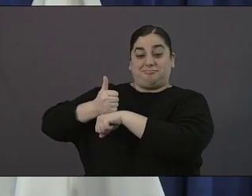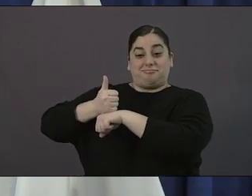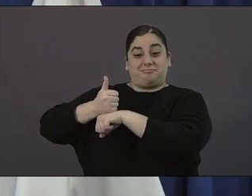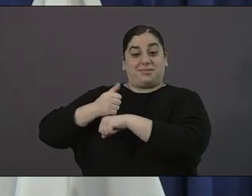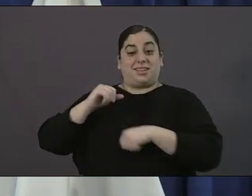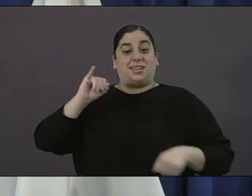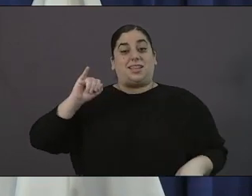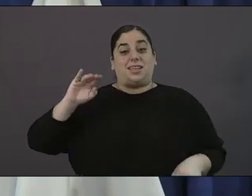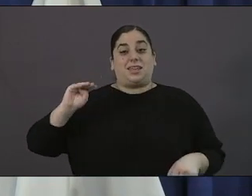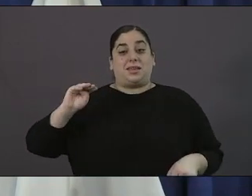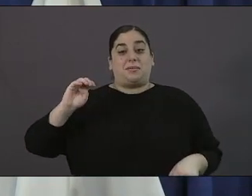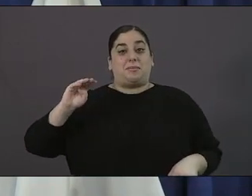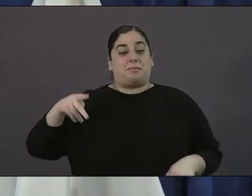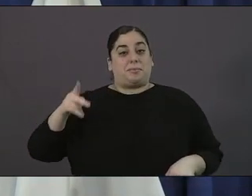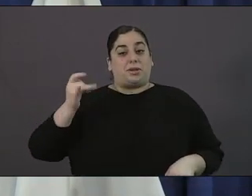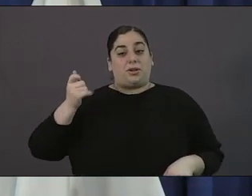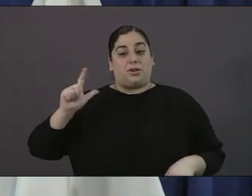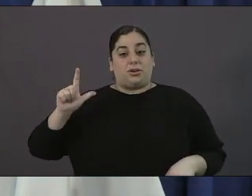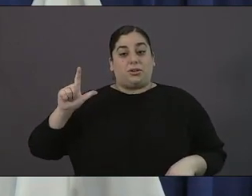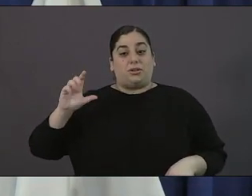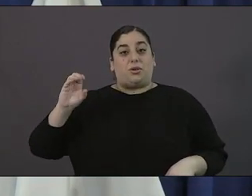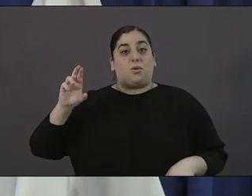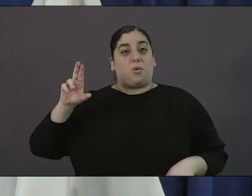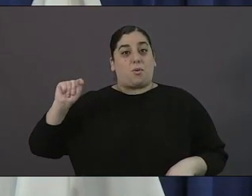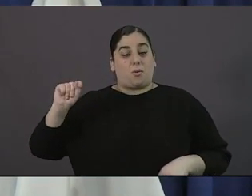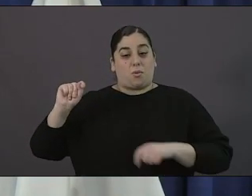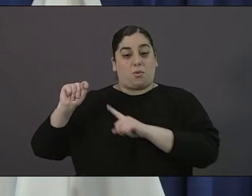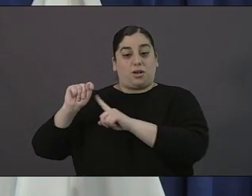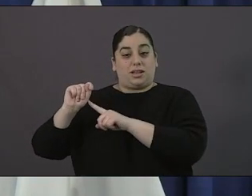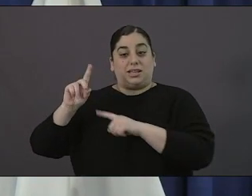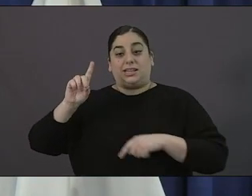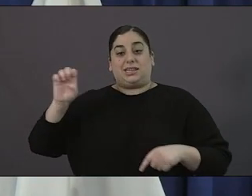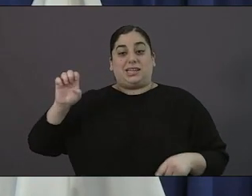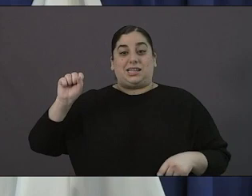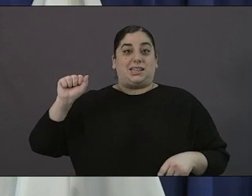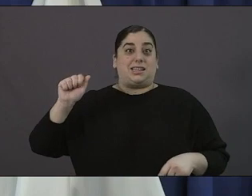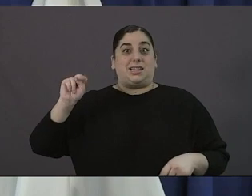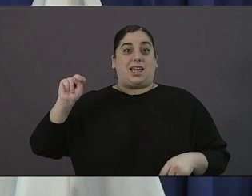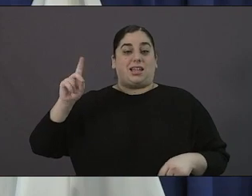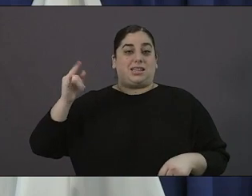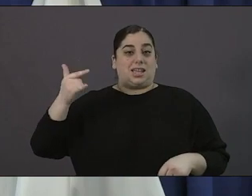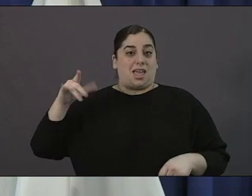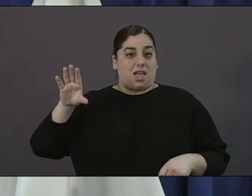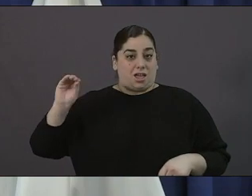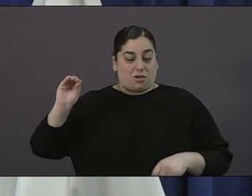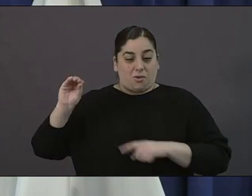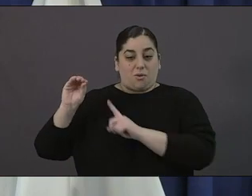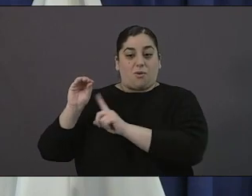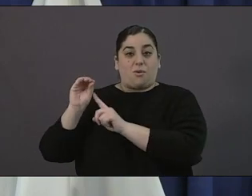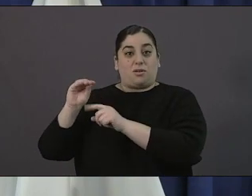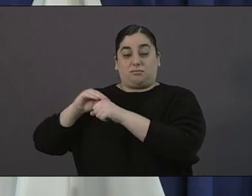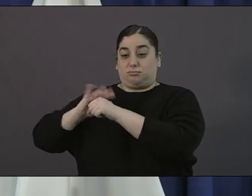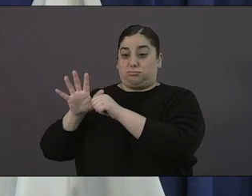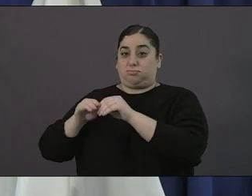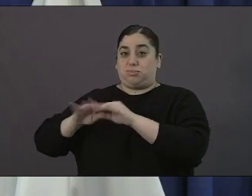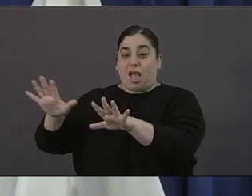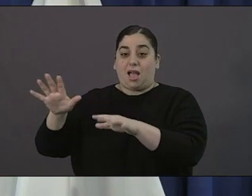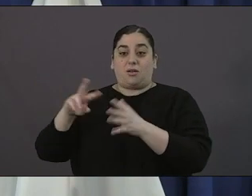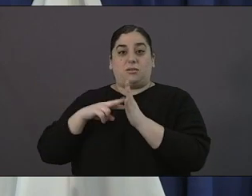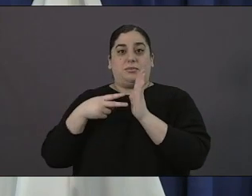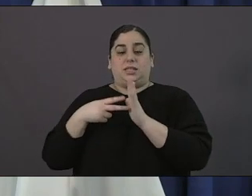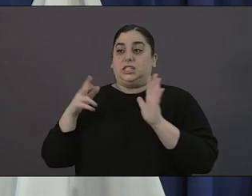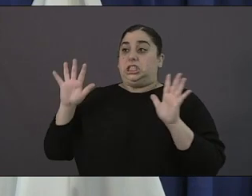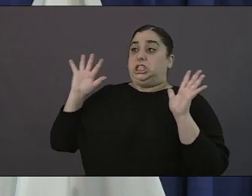they have not let their pandemic slow down their volunteering and giving back and i want to thank nicole and